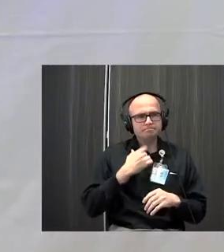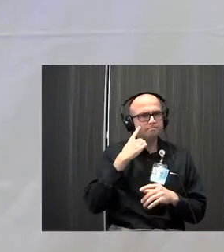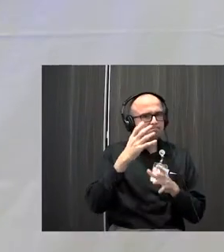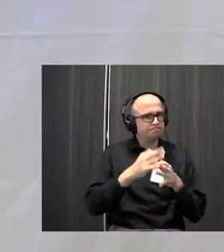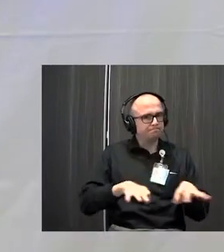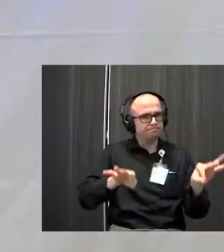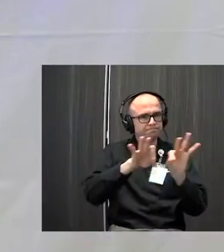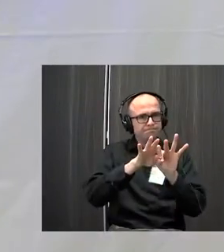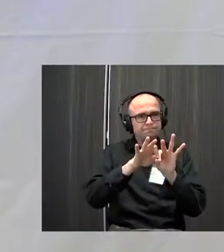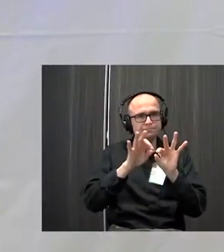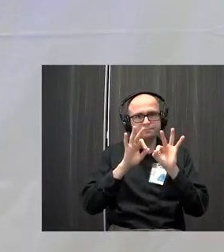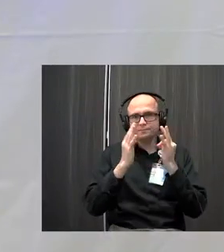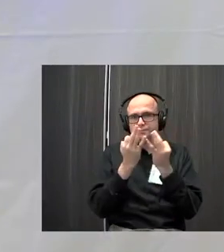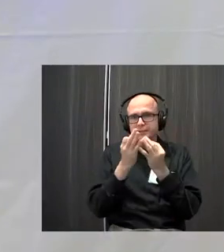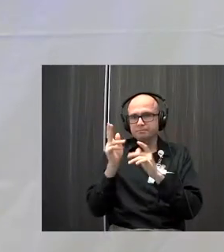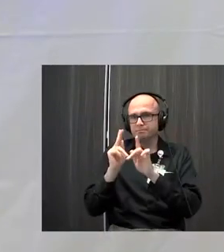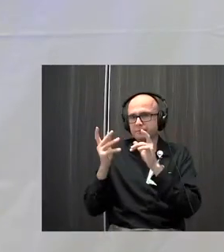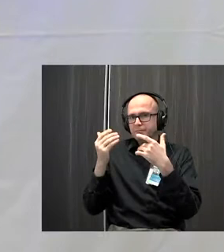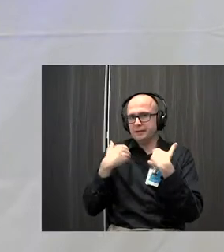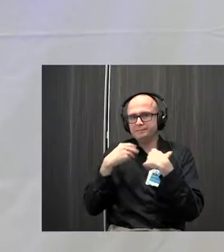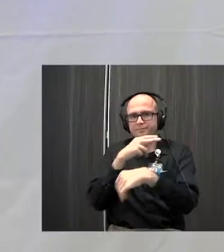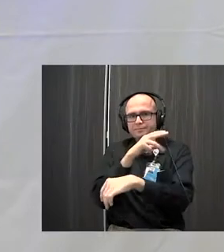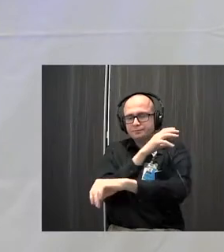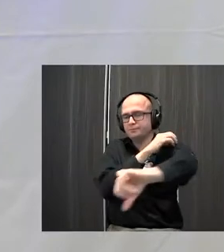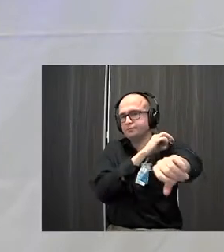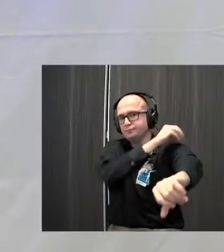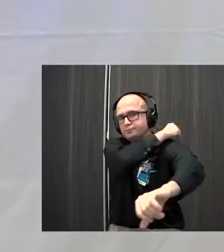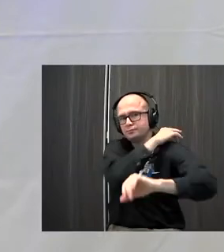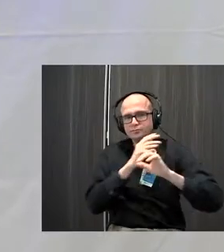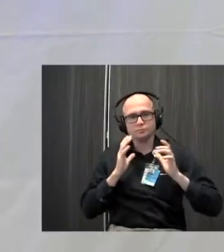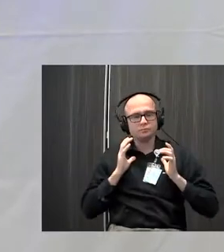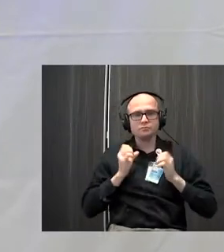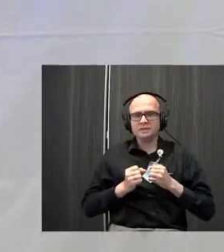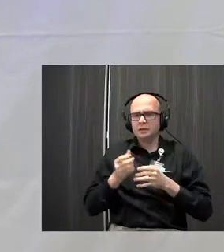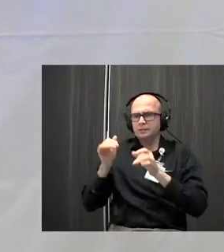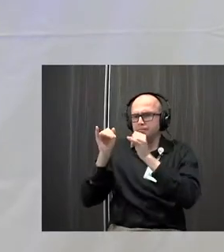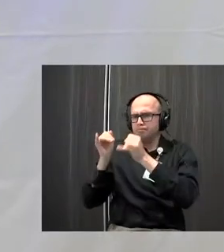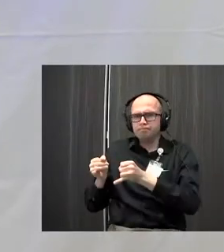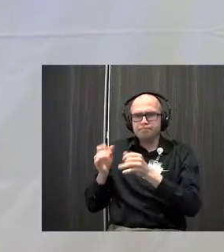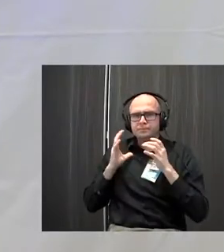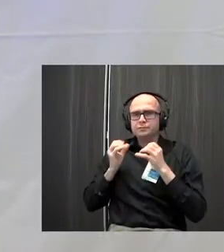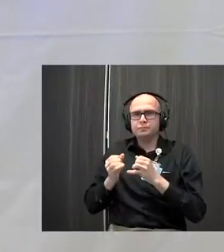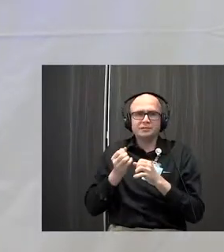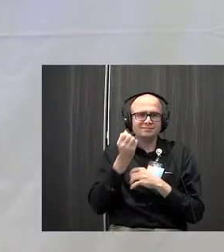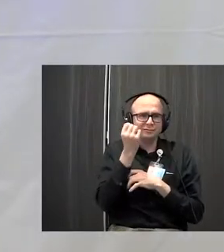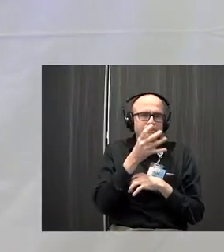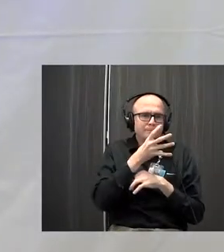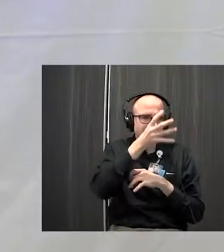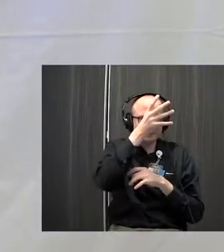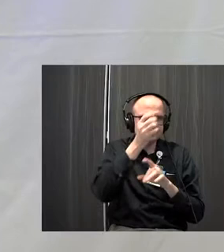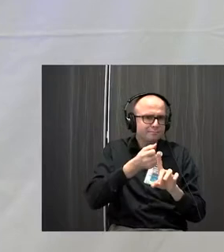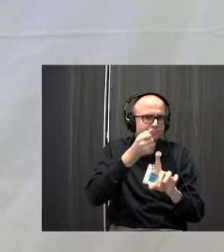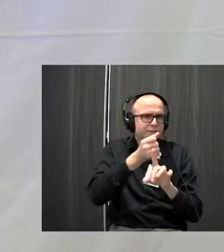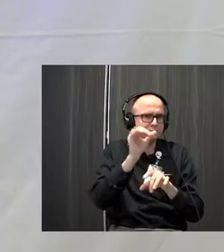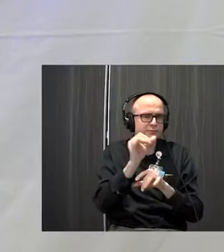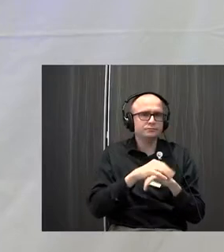pertinent to our families with CHARGE, and not only are individuals affected by CHARGE, but also their caregivers. So this